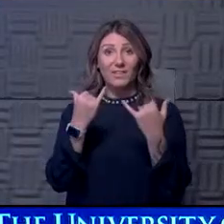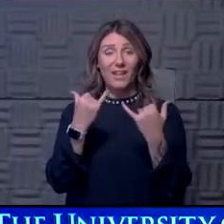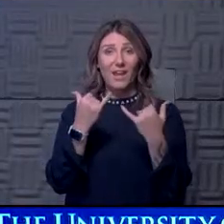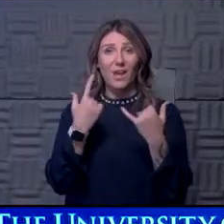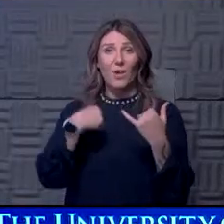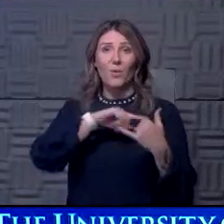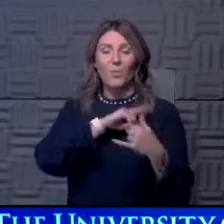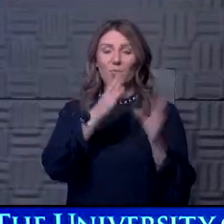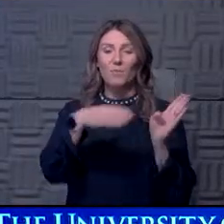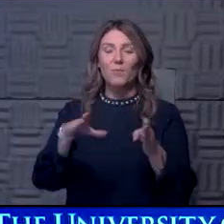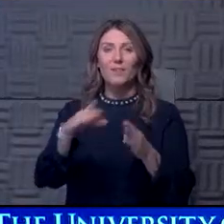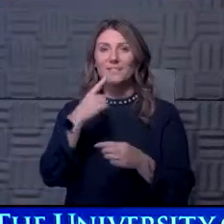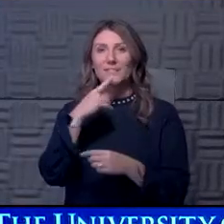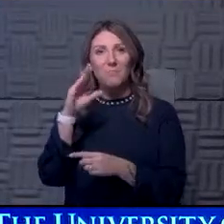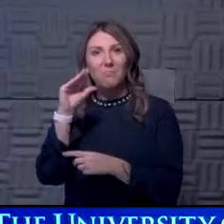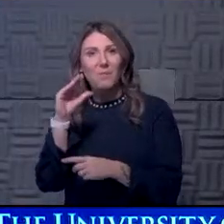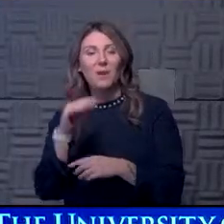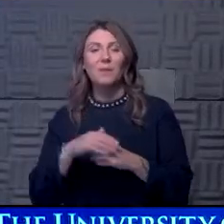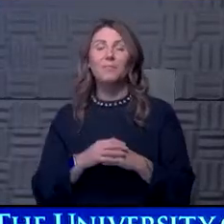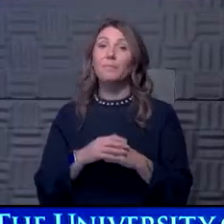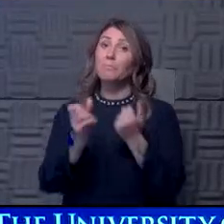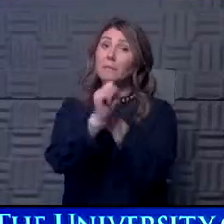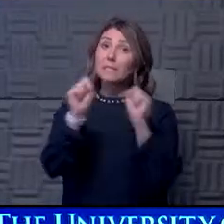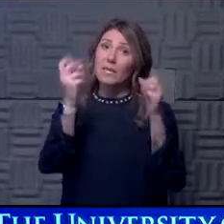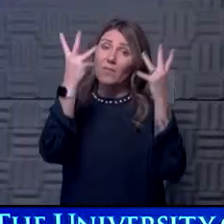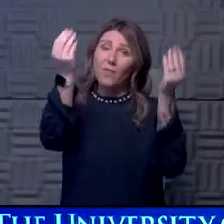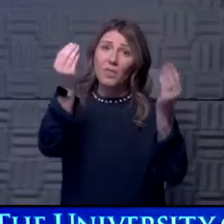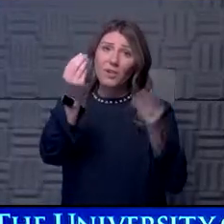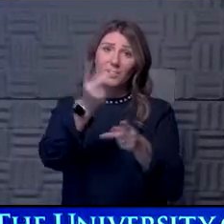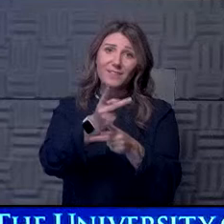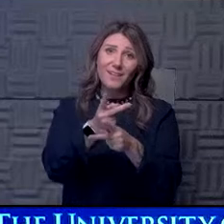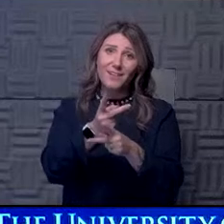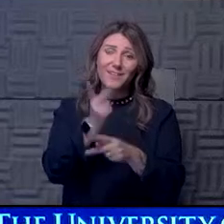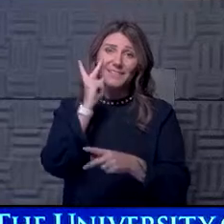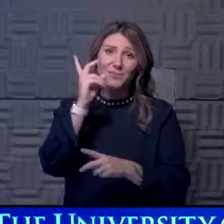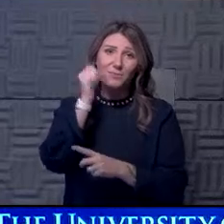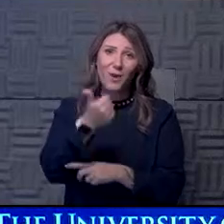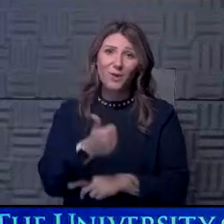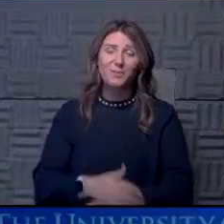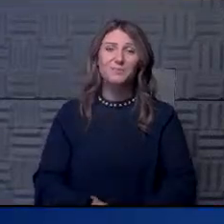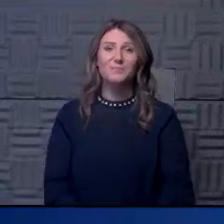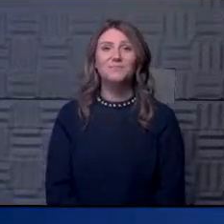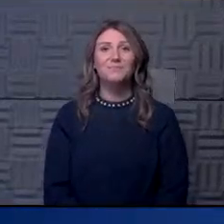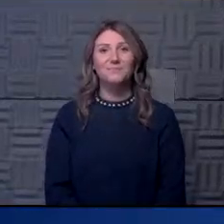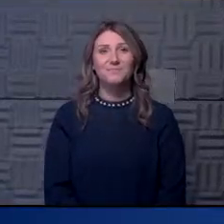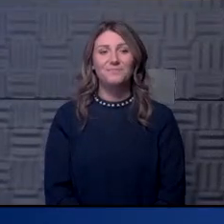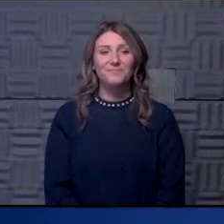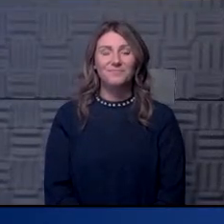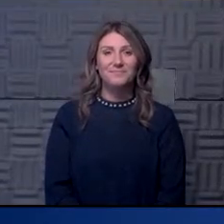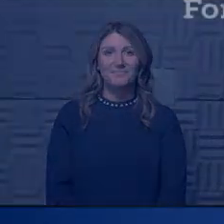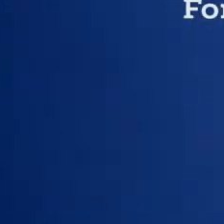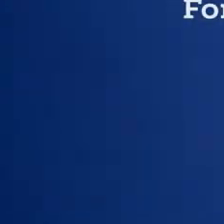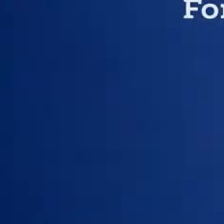as we prepare to say goodbye, uh, be safe out there, take care, and we will see you tomorrow. .